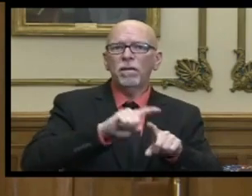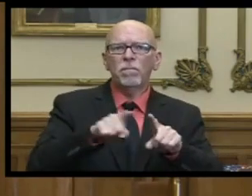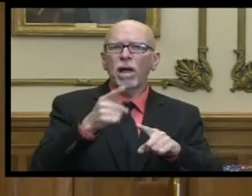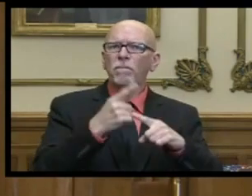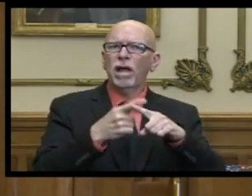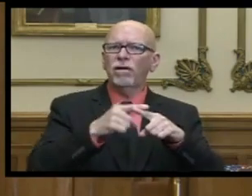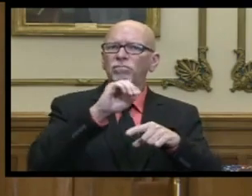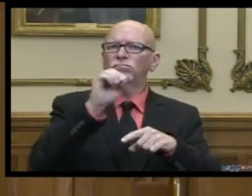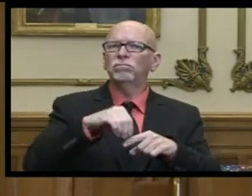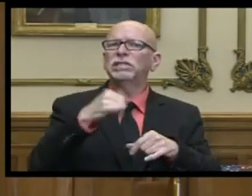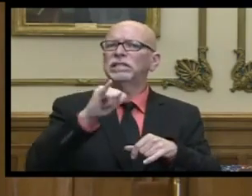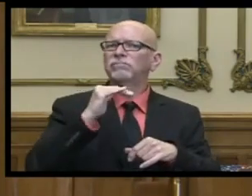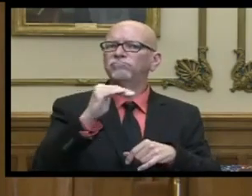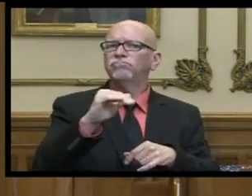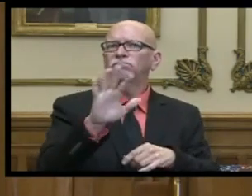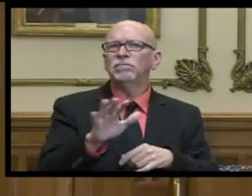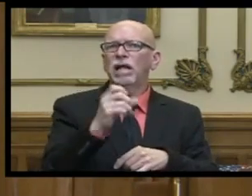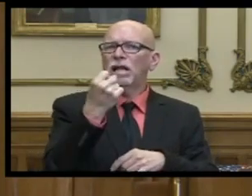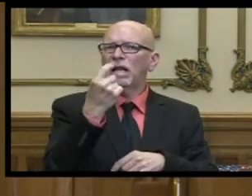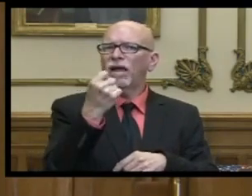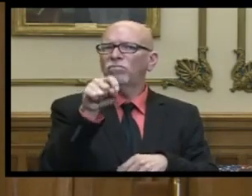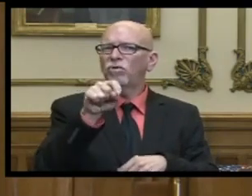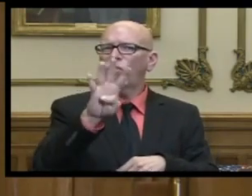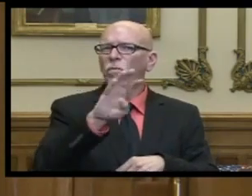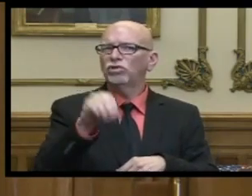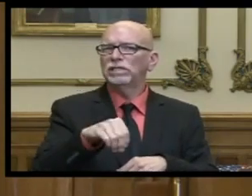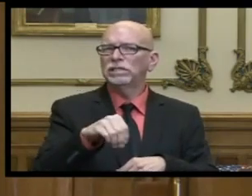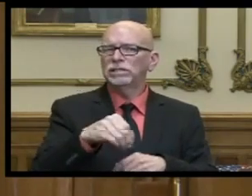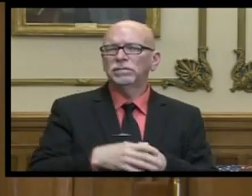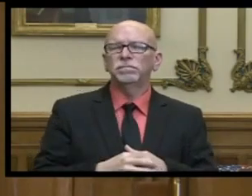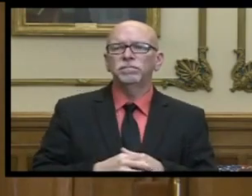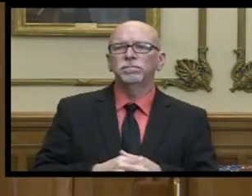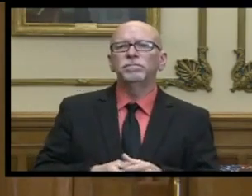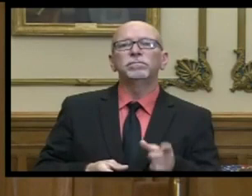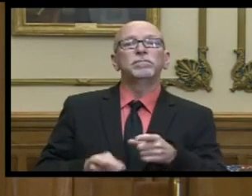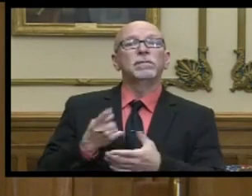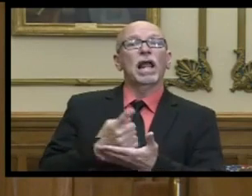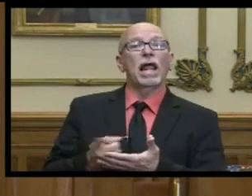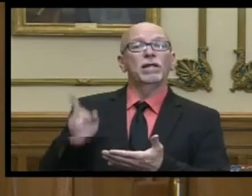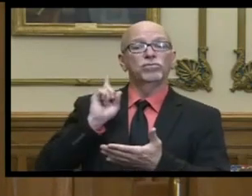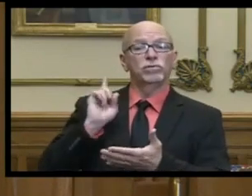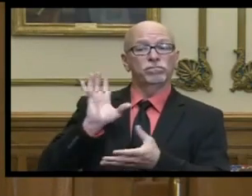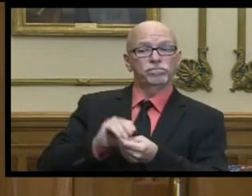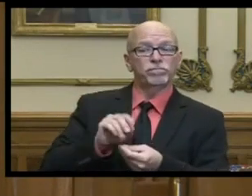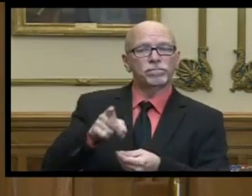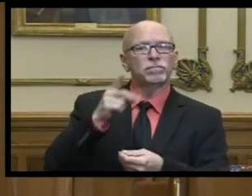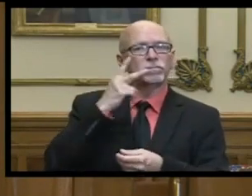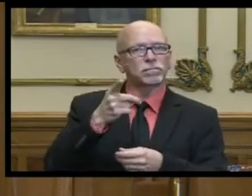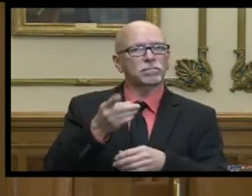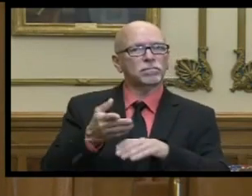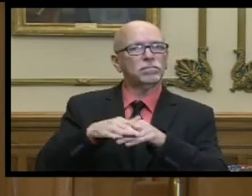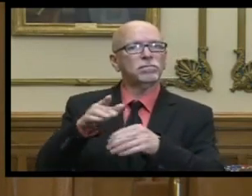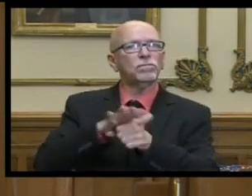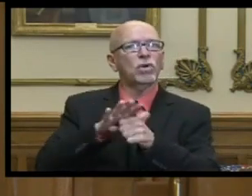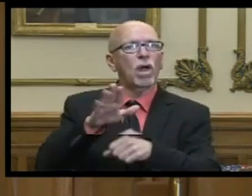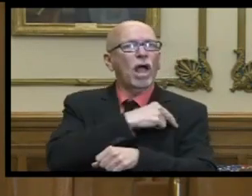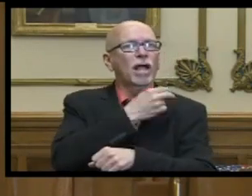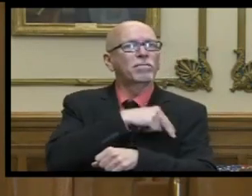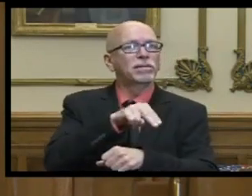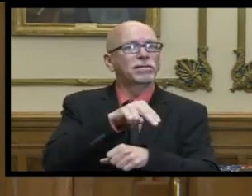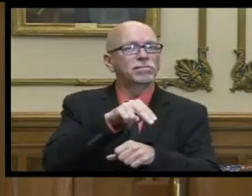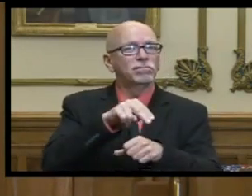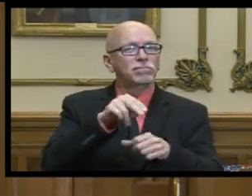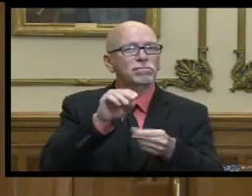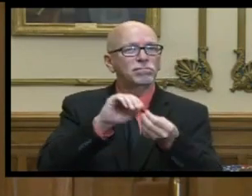rate is remaining steady at about 11.4 in the past week they have also seen an increase in the local hospital census